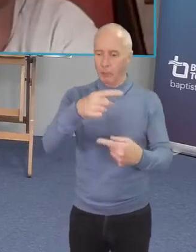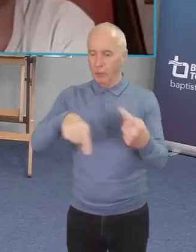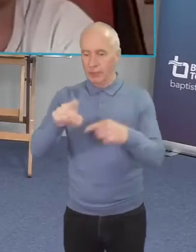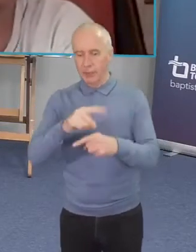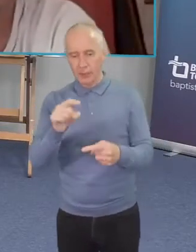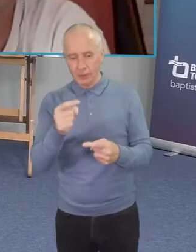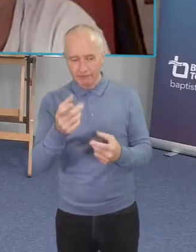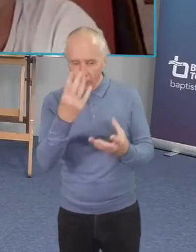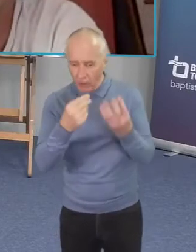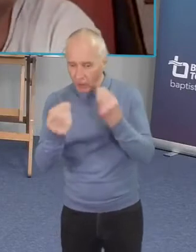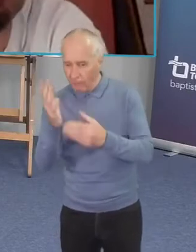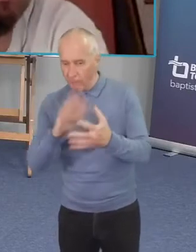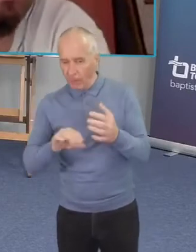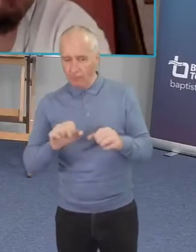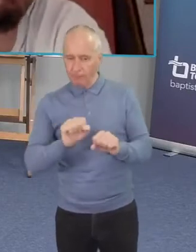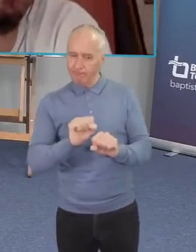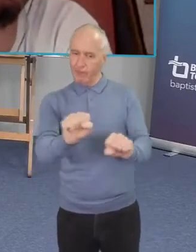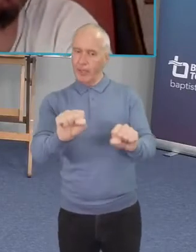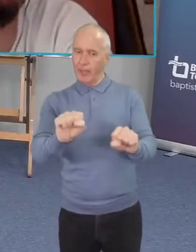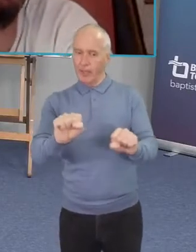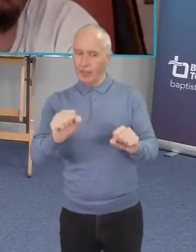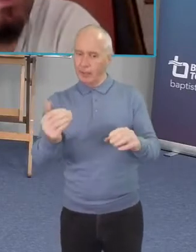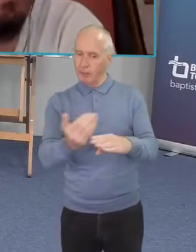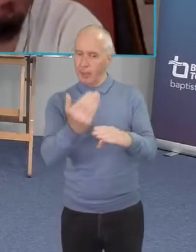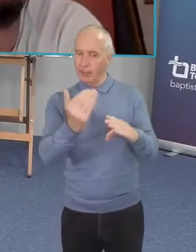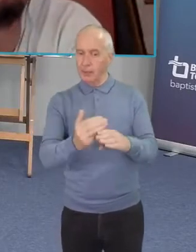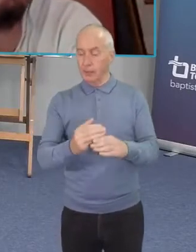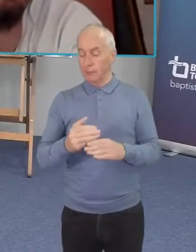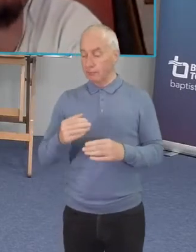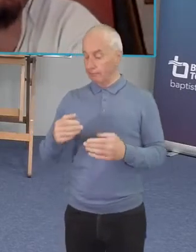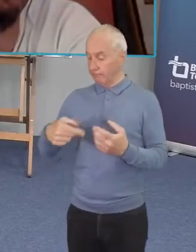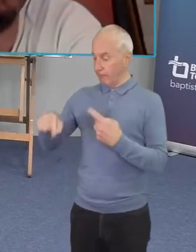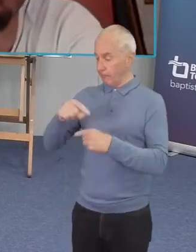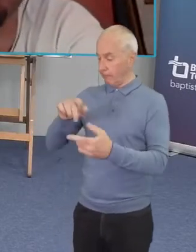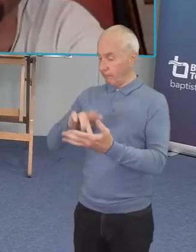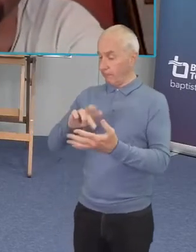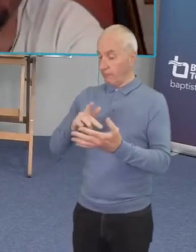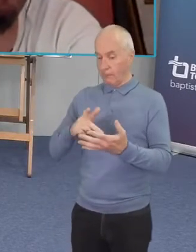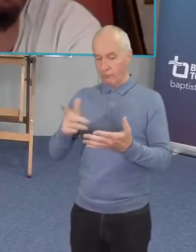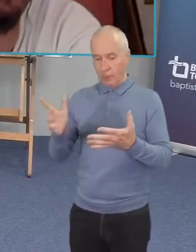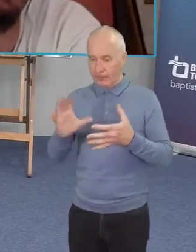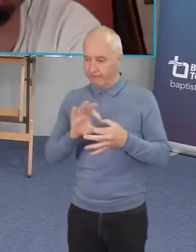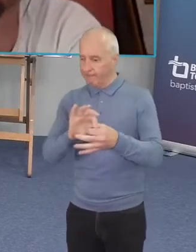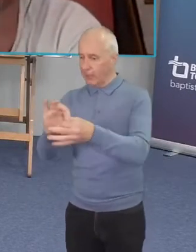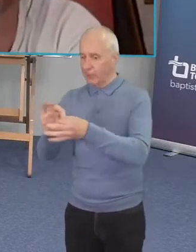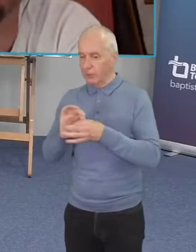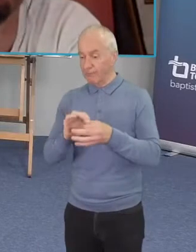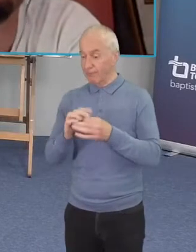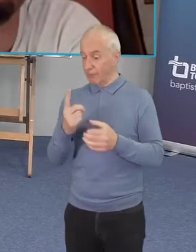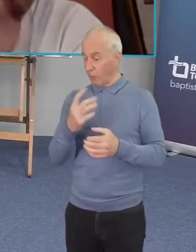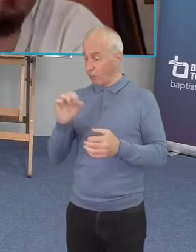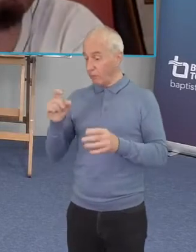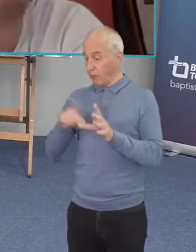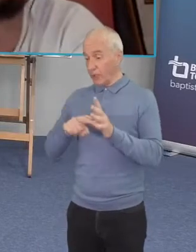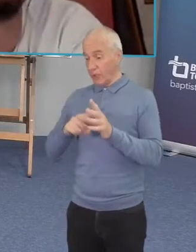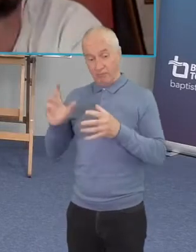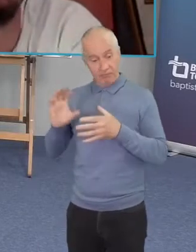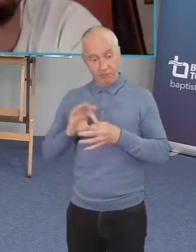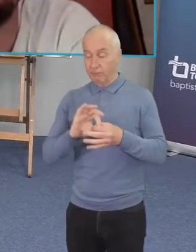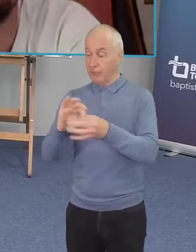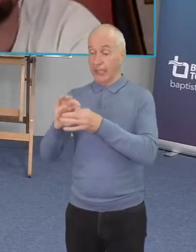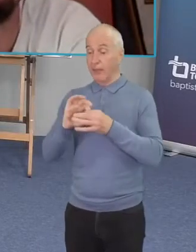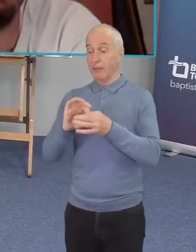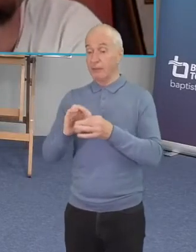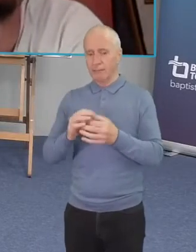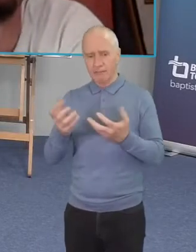their practices and this community said to us we said what's held you together um for a hundred years and they said there's a couple of